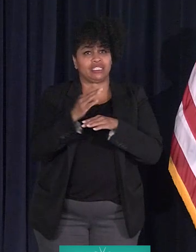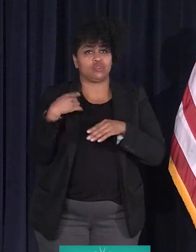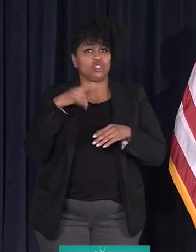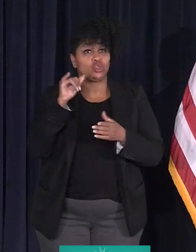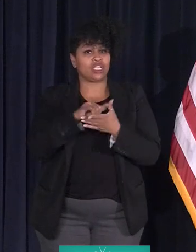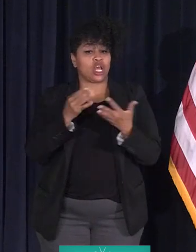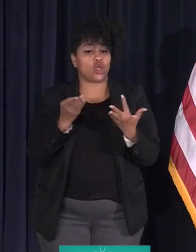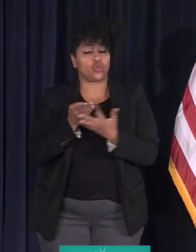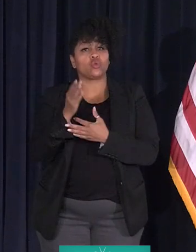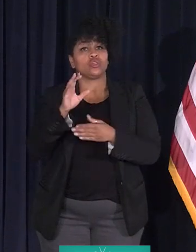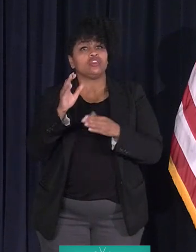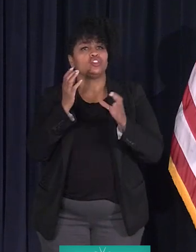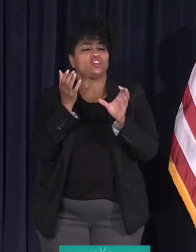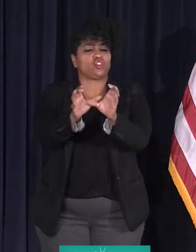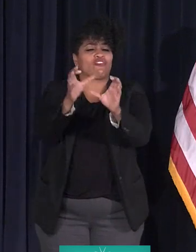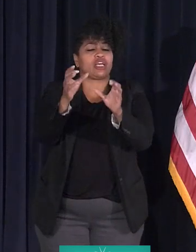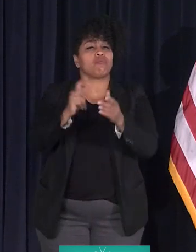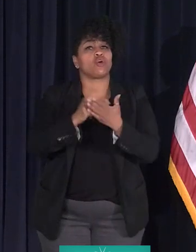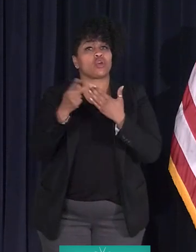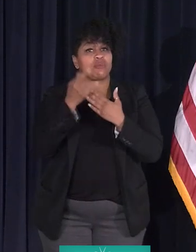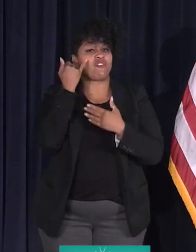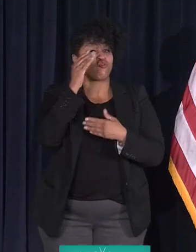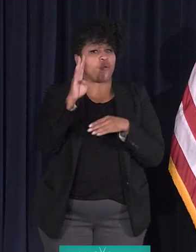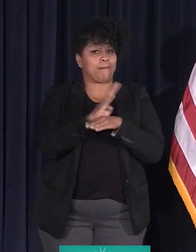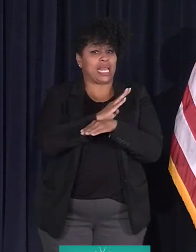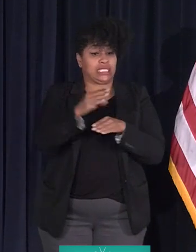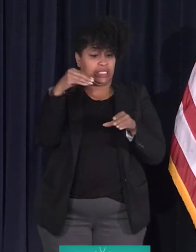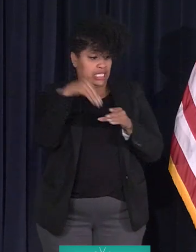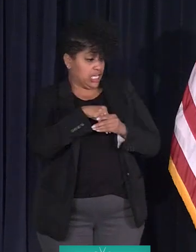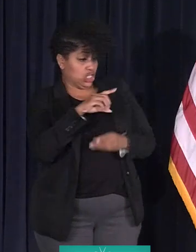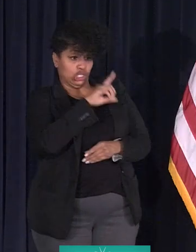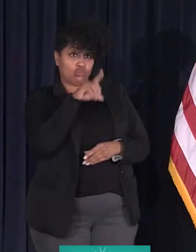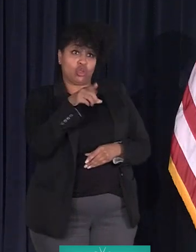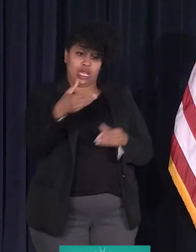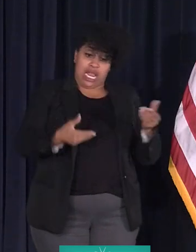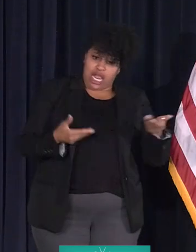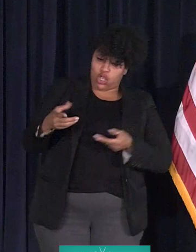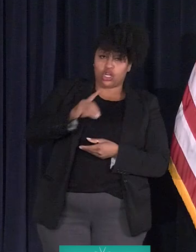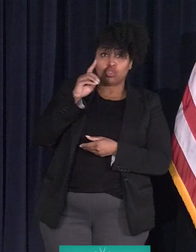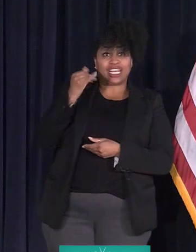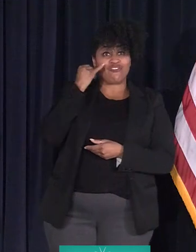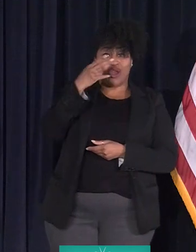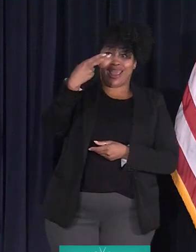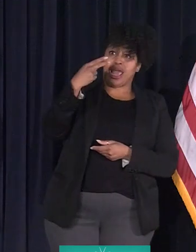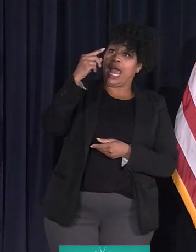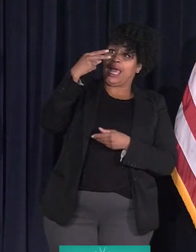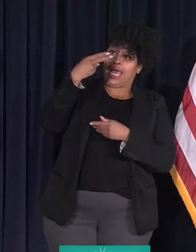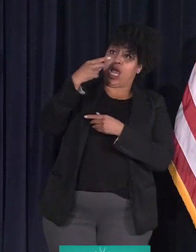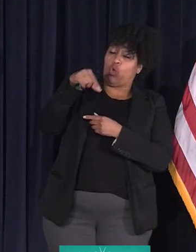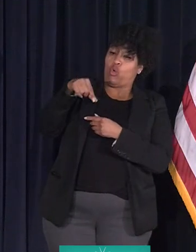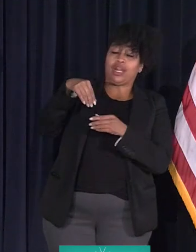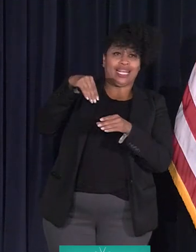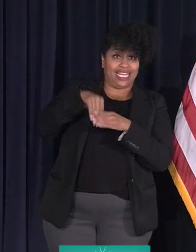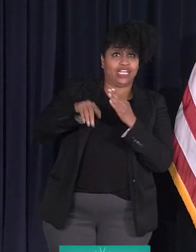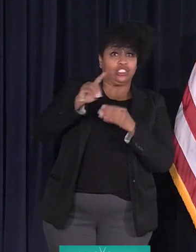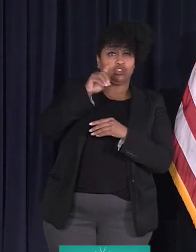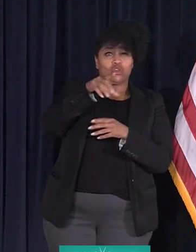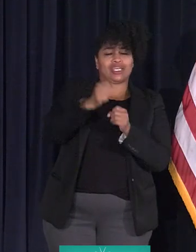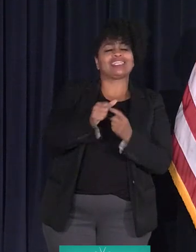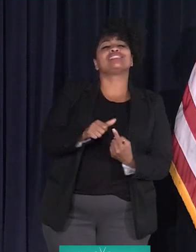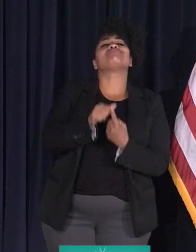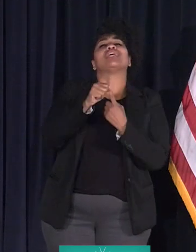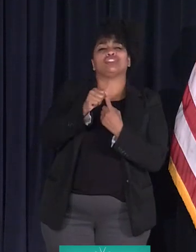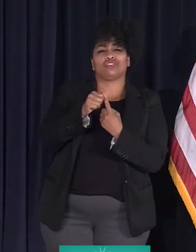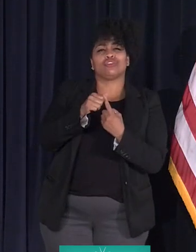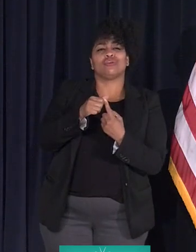program. If your business is located in Detroit, if you hire Detroiters, if you're headquartered in Detroit, you can get a special preference when you bid